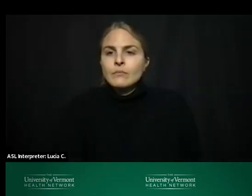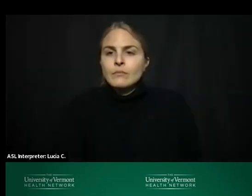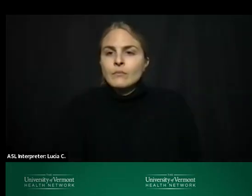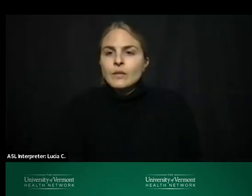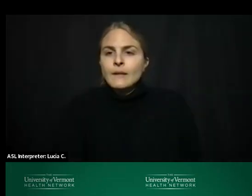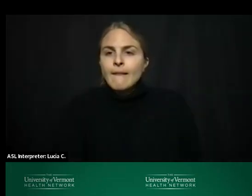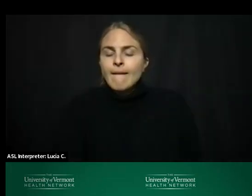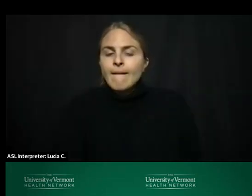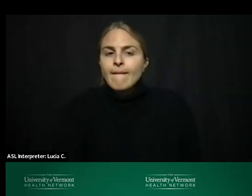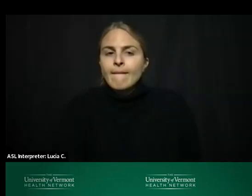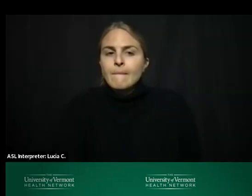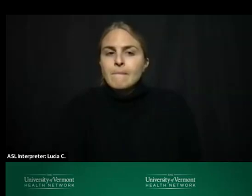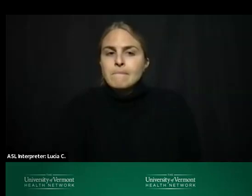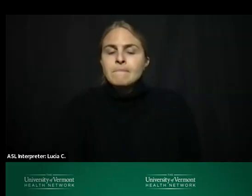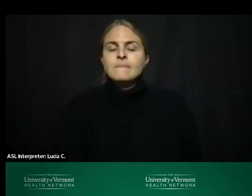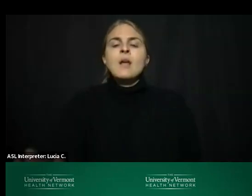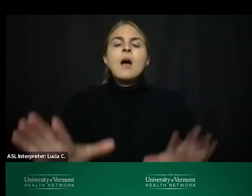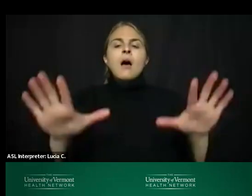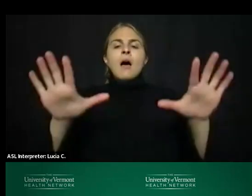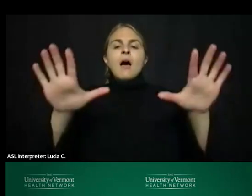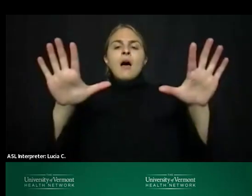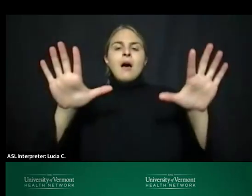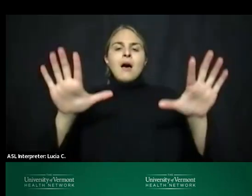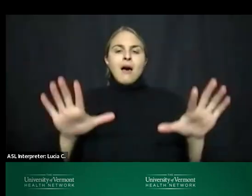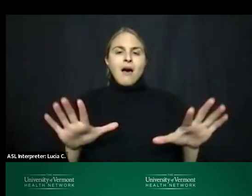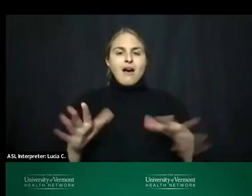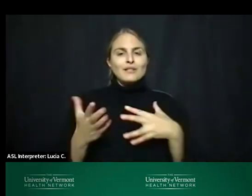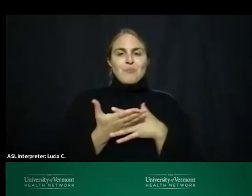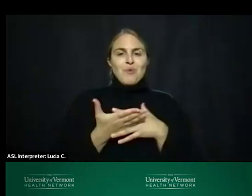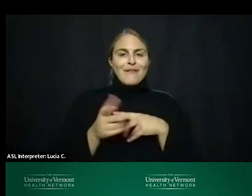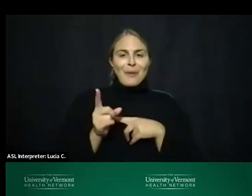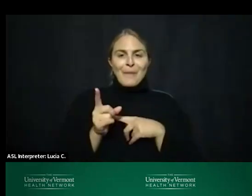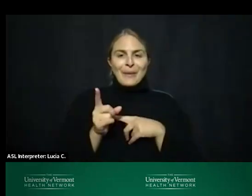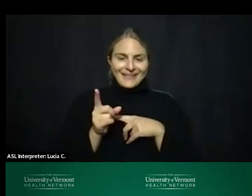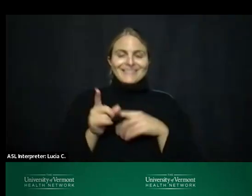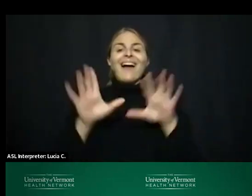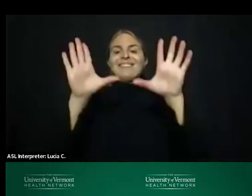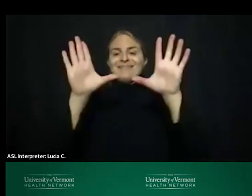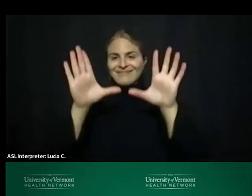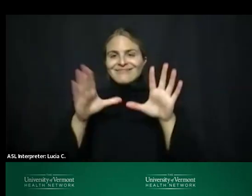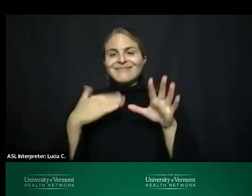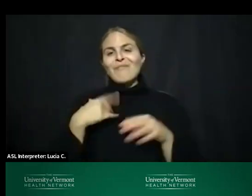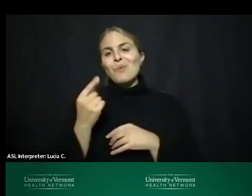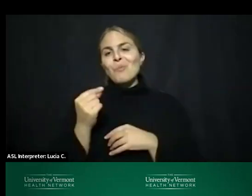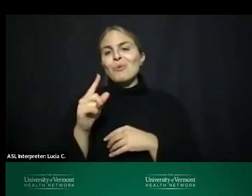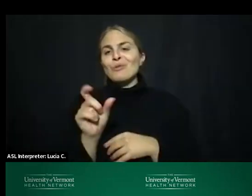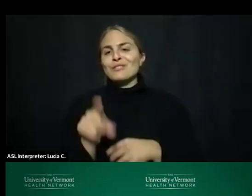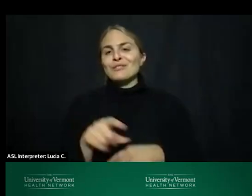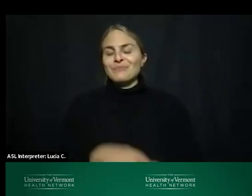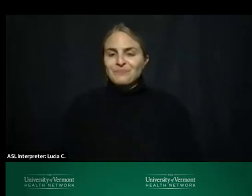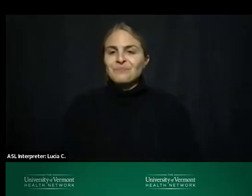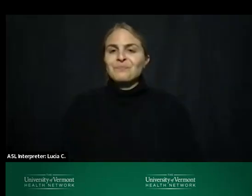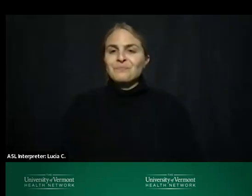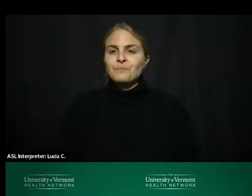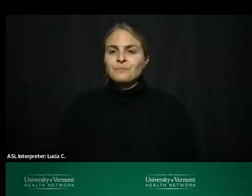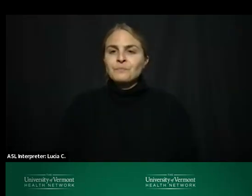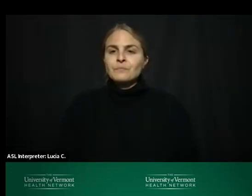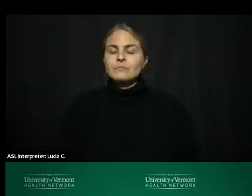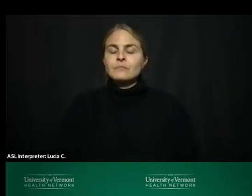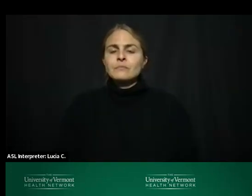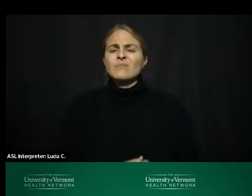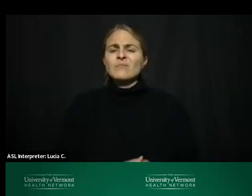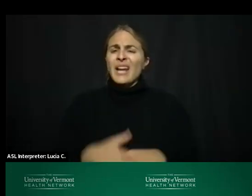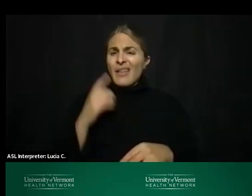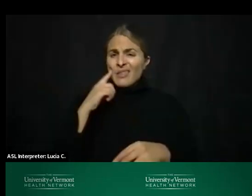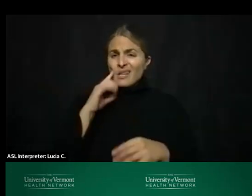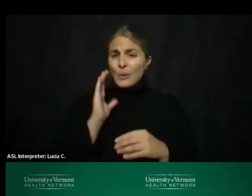you you can take a take a breath for a sec here um okay uh this might be one